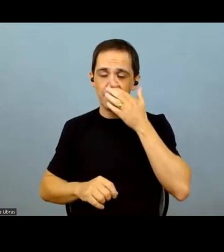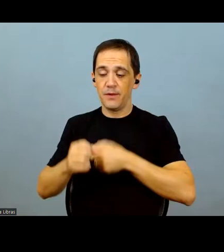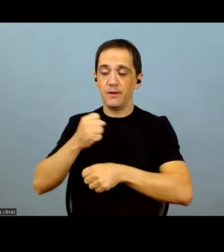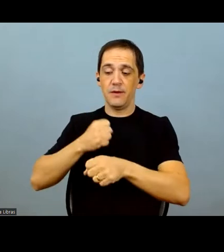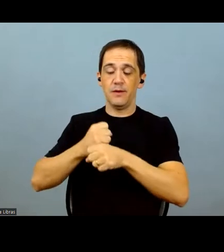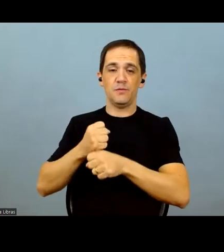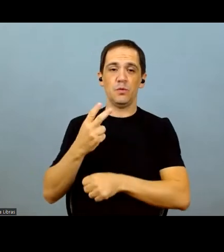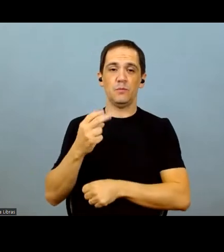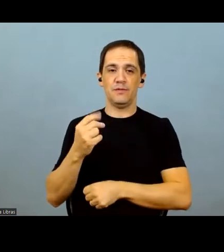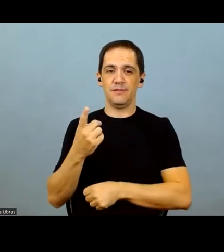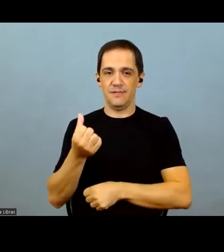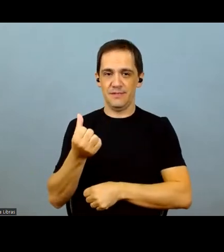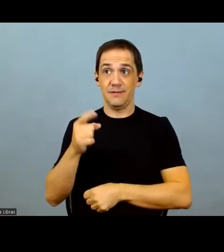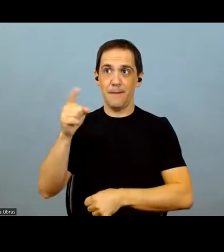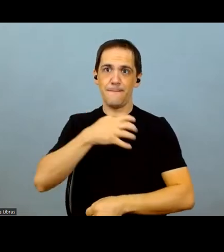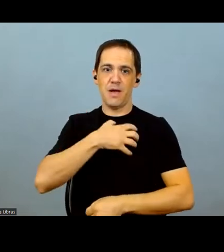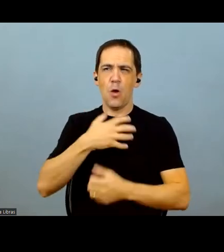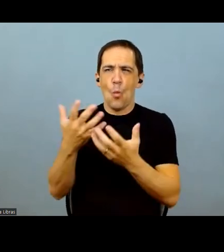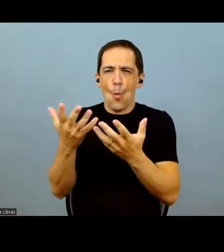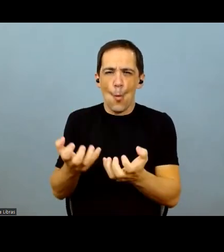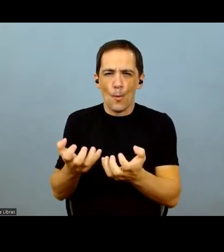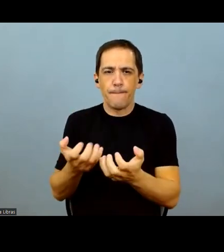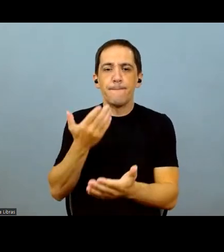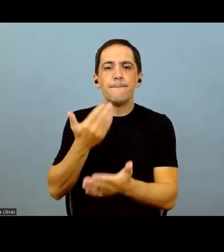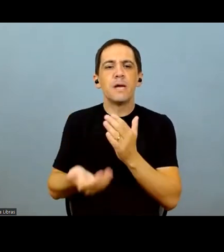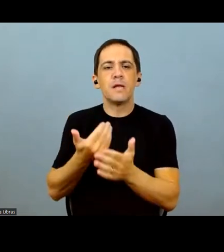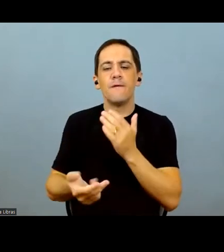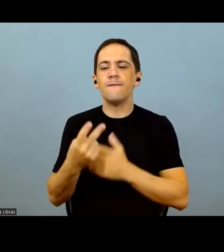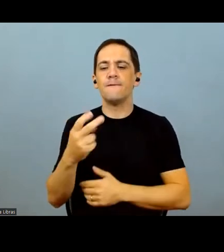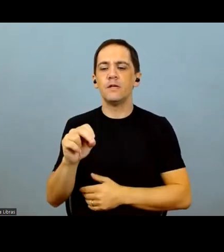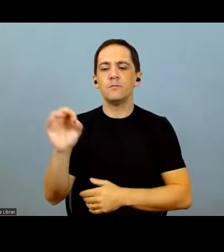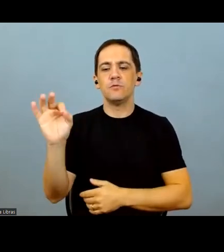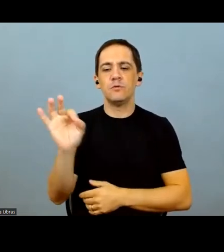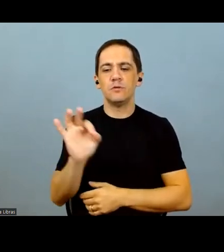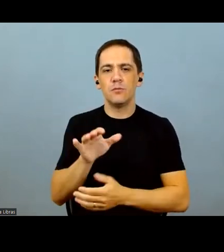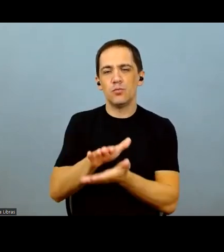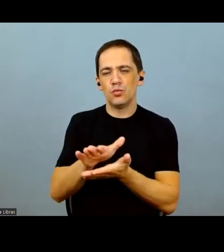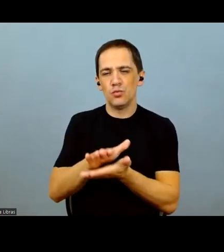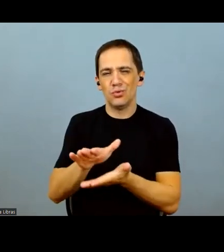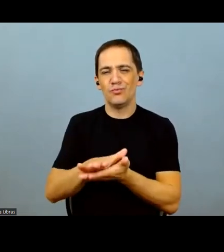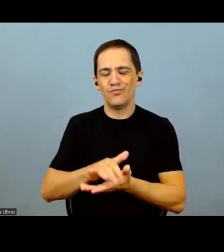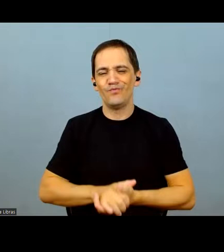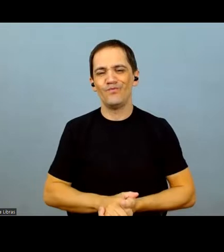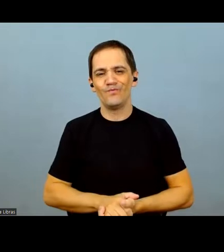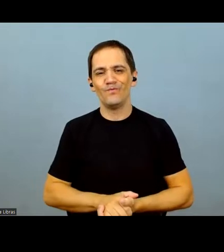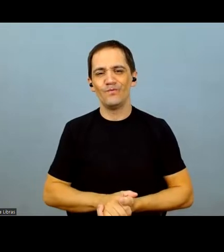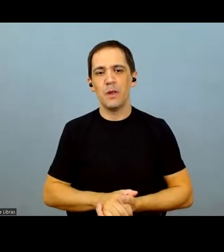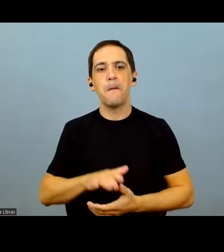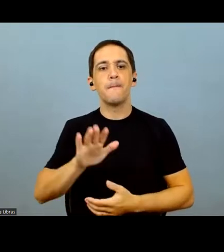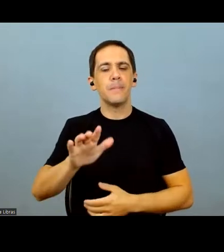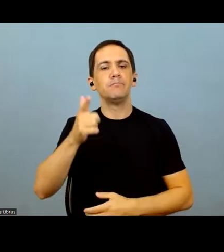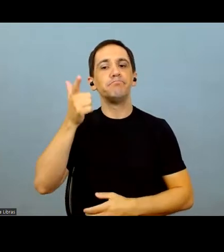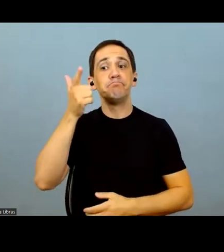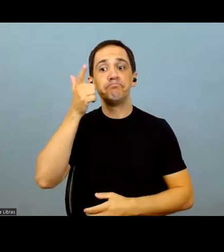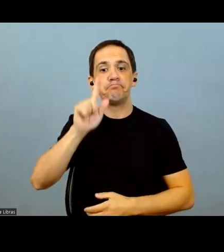year in 2016, there was a severe draft in Bahia. We had losses of 20% of our